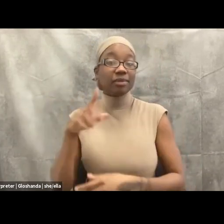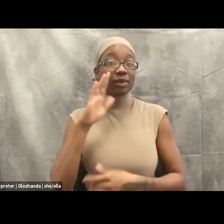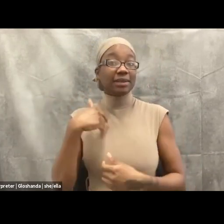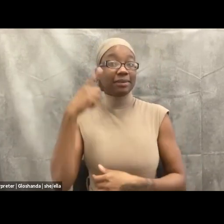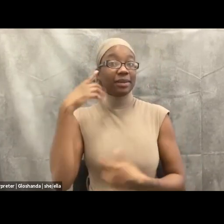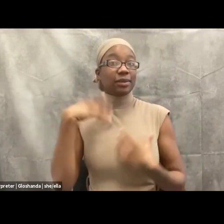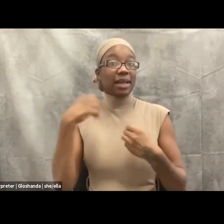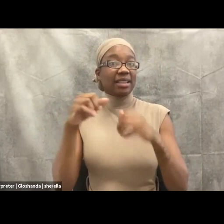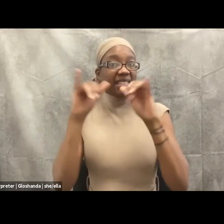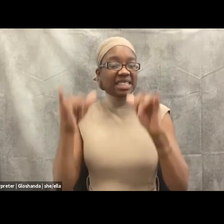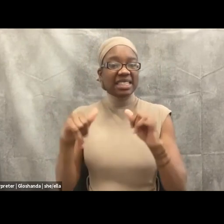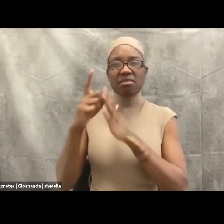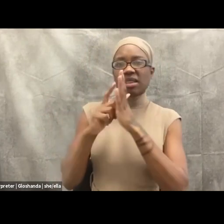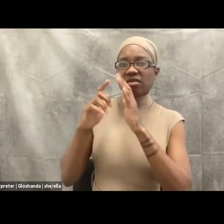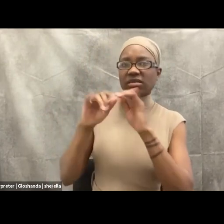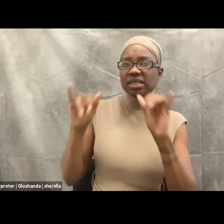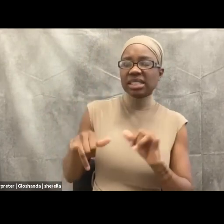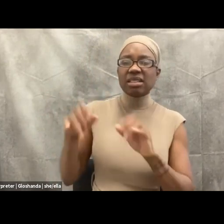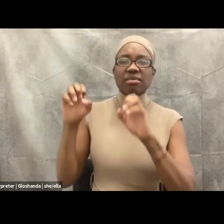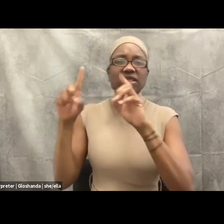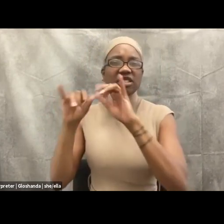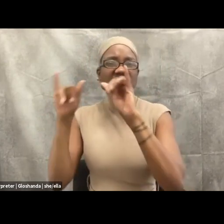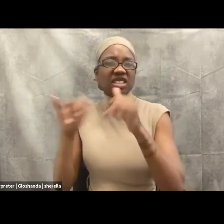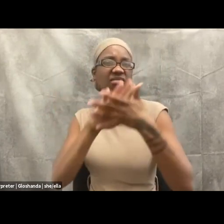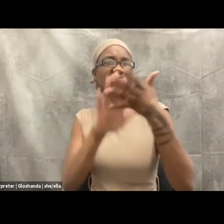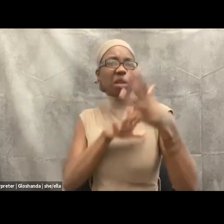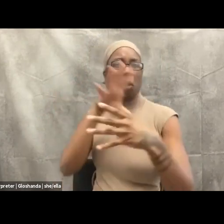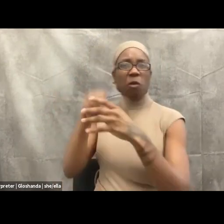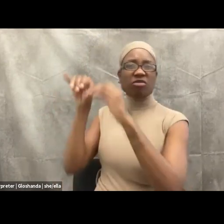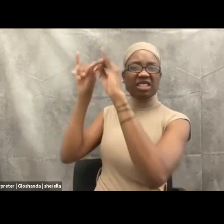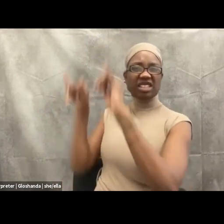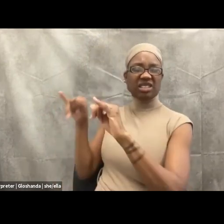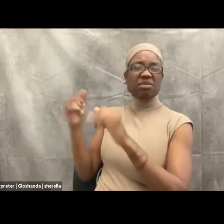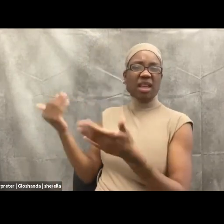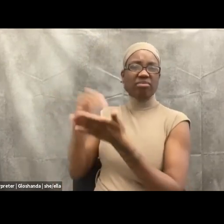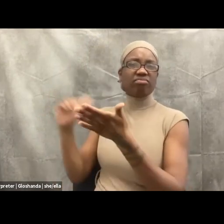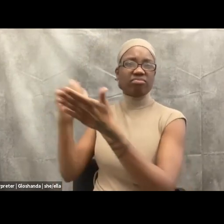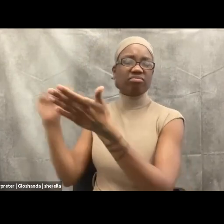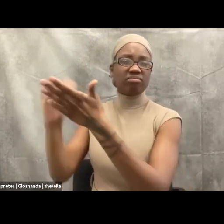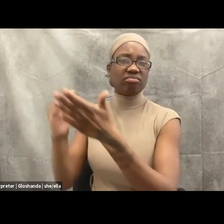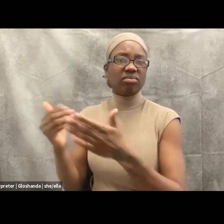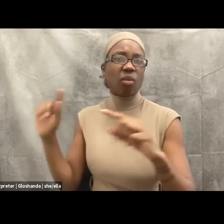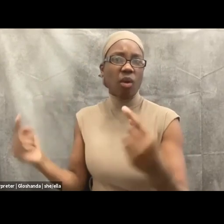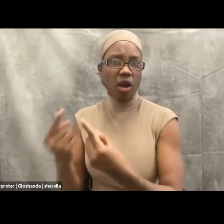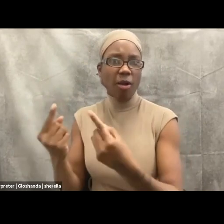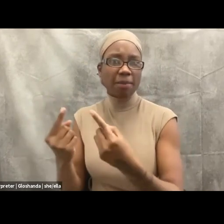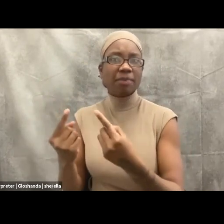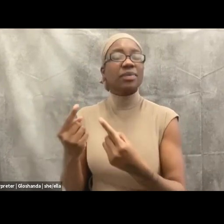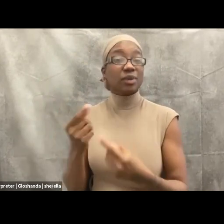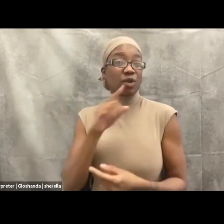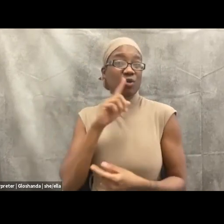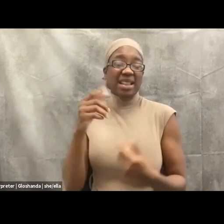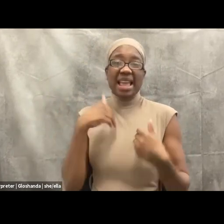tools of how all of us can challenge the status quo, whether we are professional providers, caregivers,